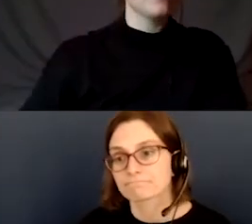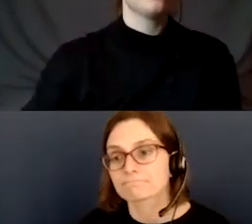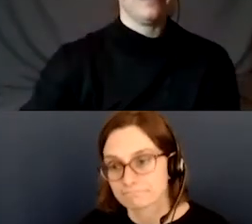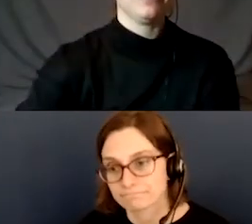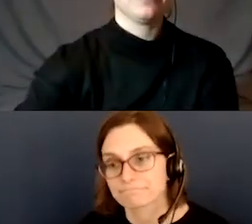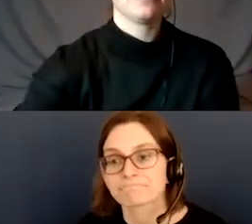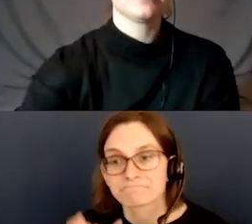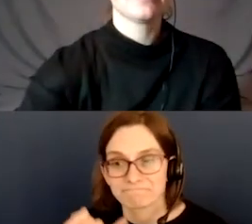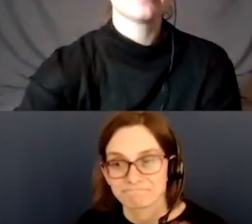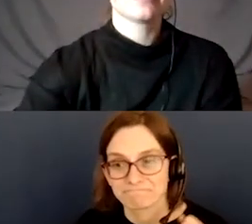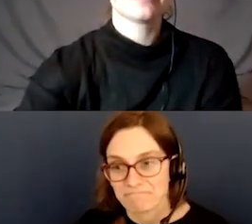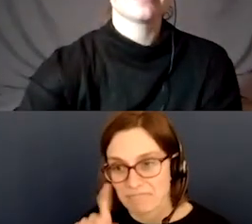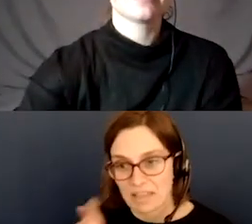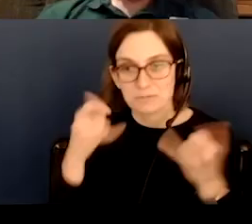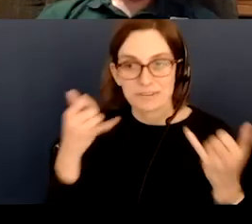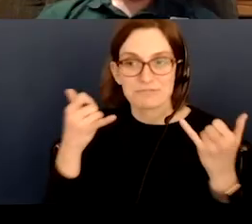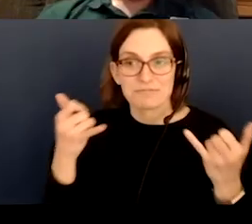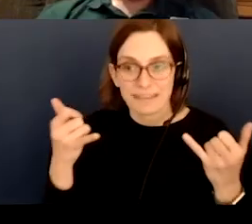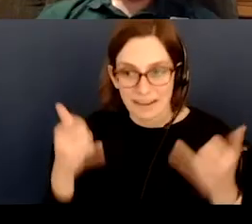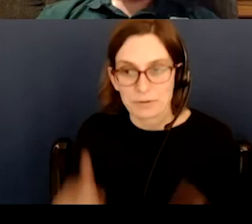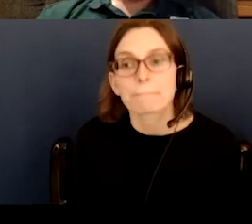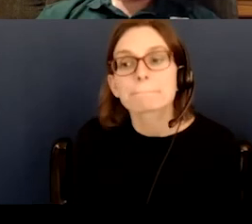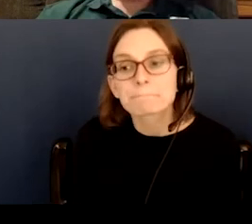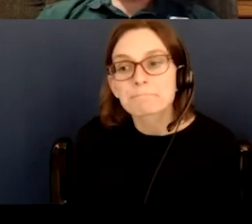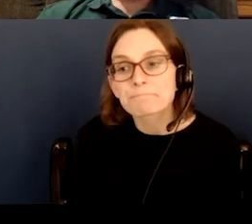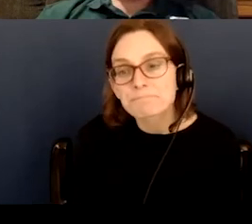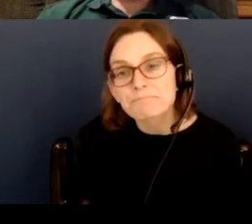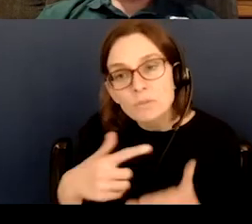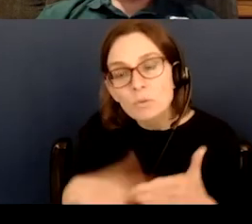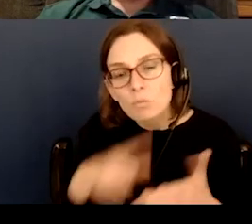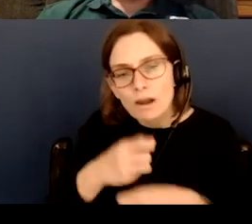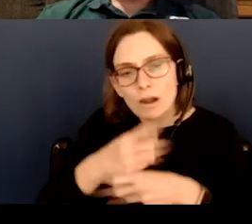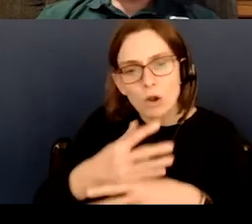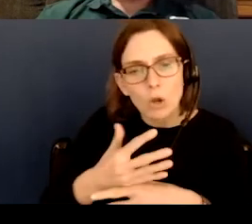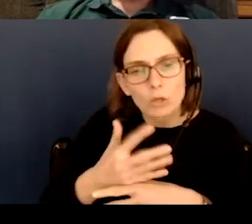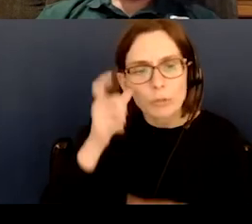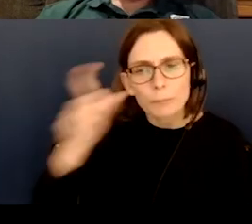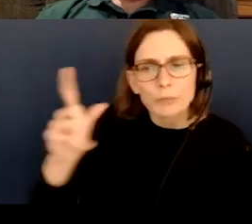question for now, what causes the moon to be red sometimes?